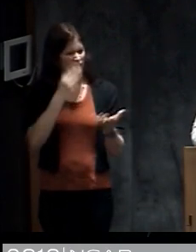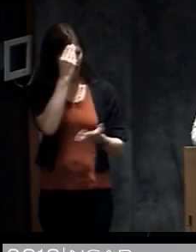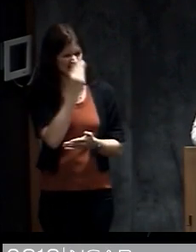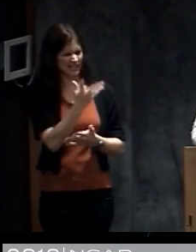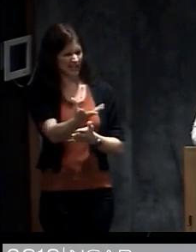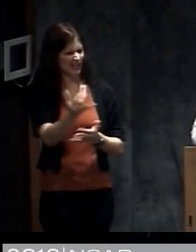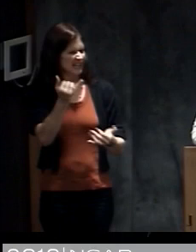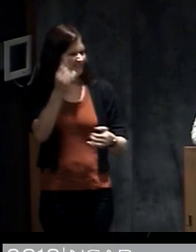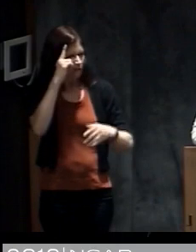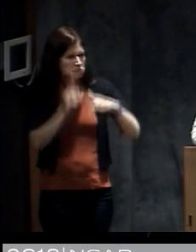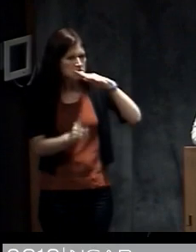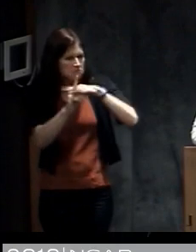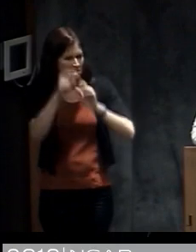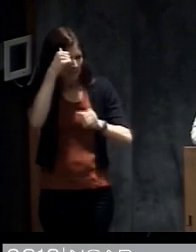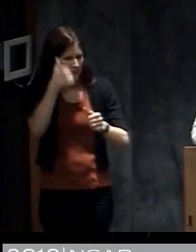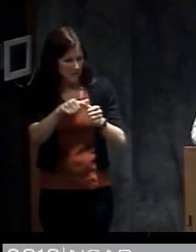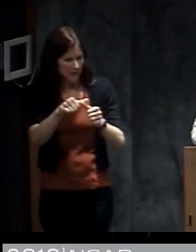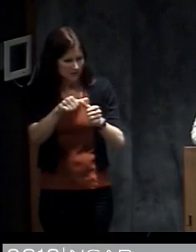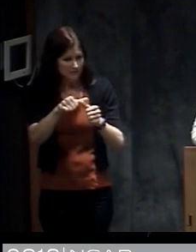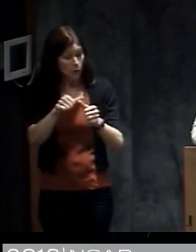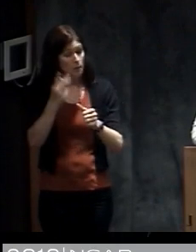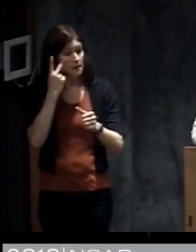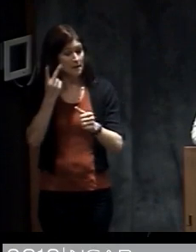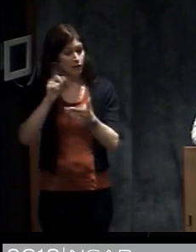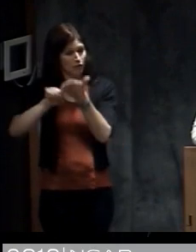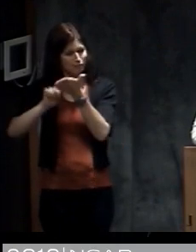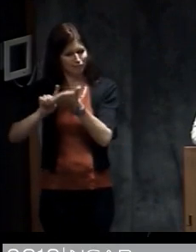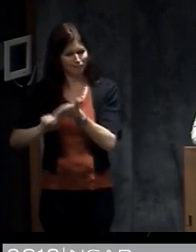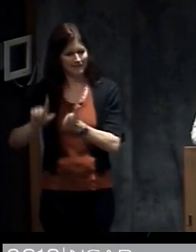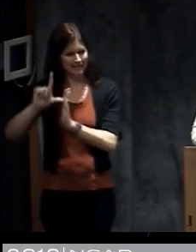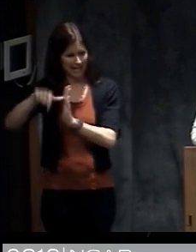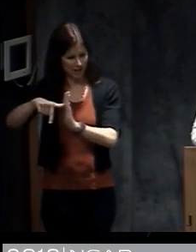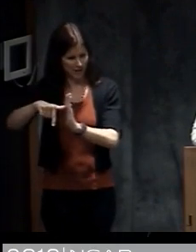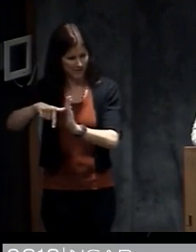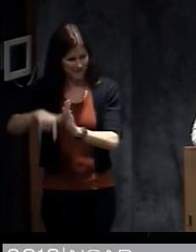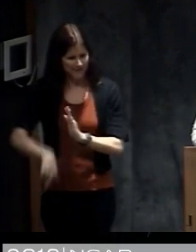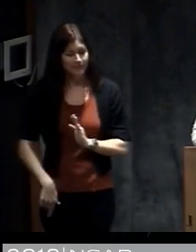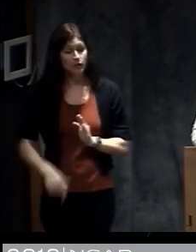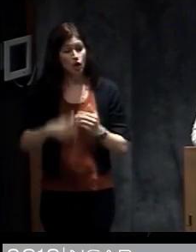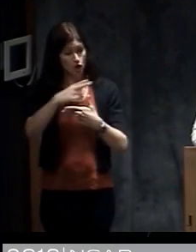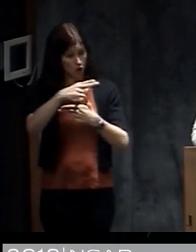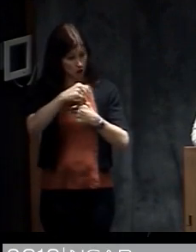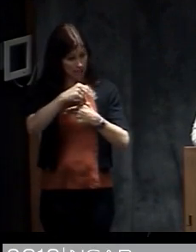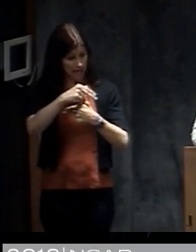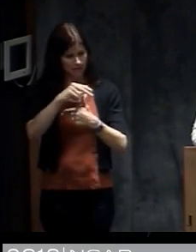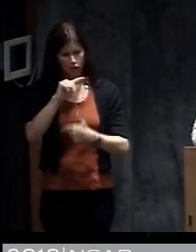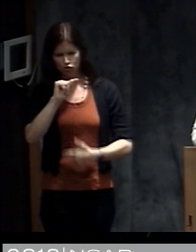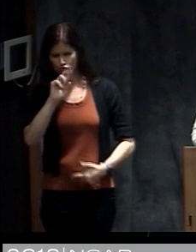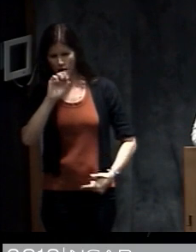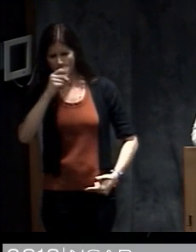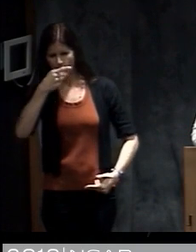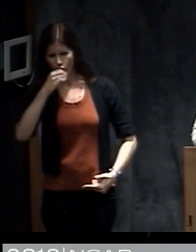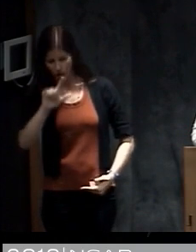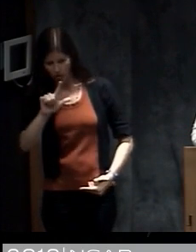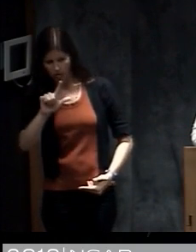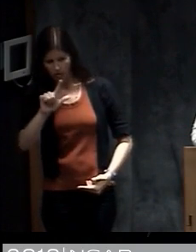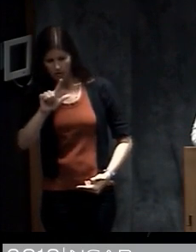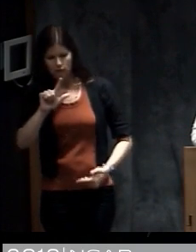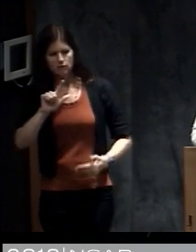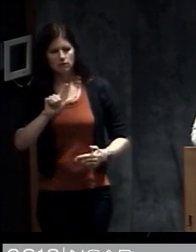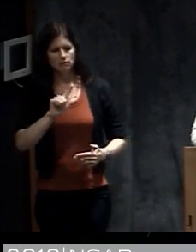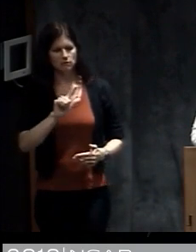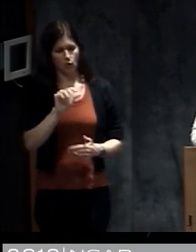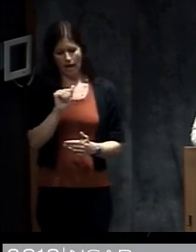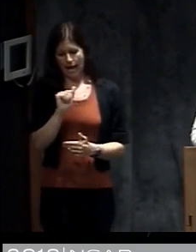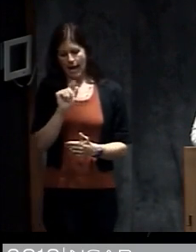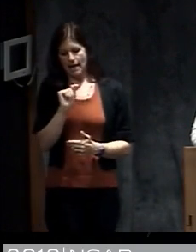remember or you know want to look up later. And so hurricanes are a type of tropical cyclone so in the Atlantic strong